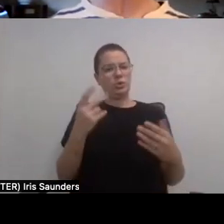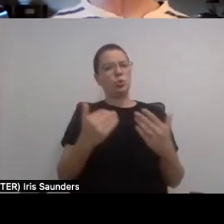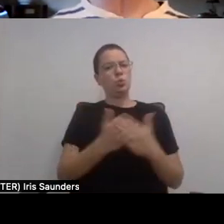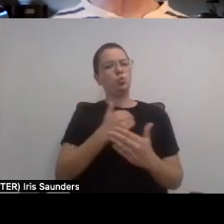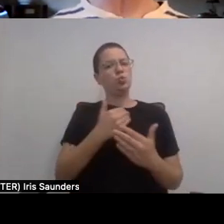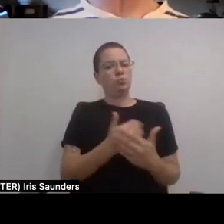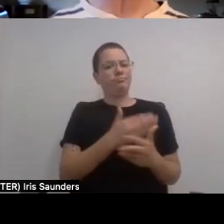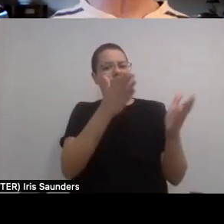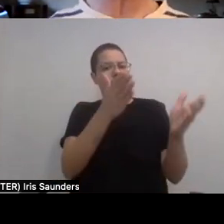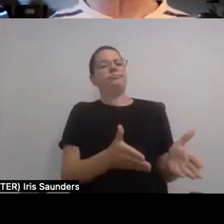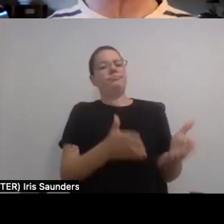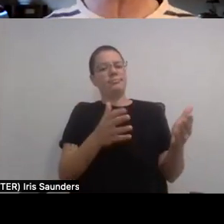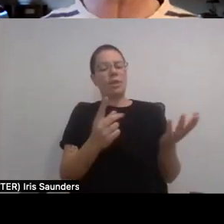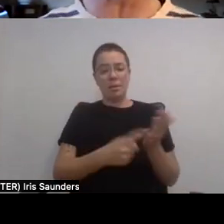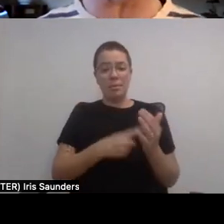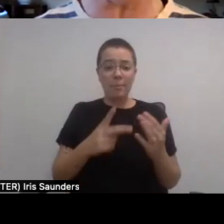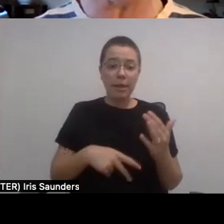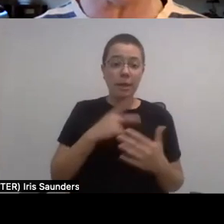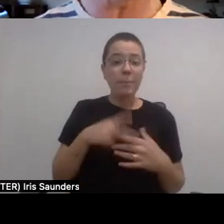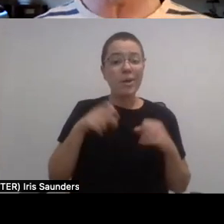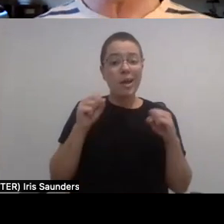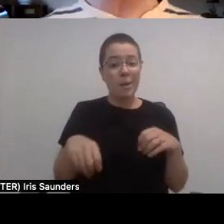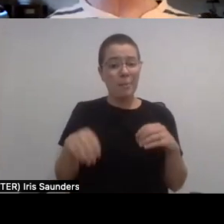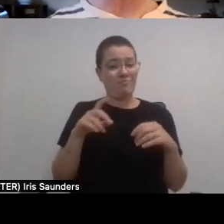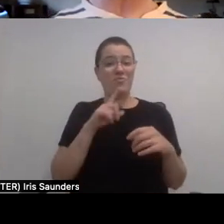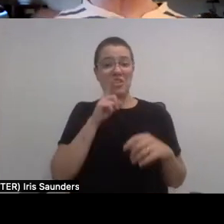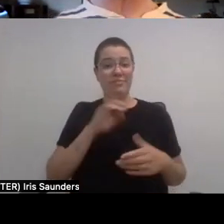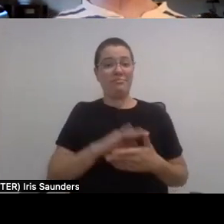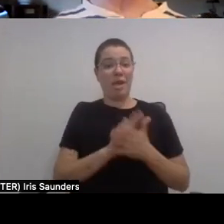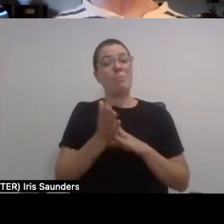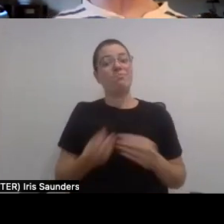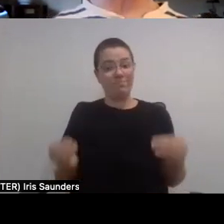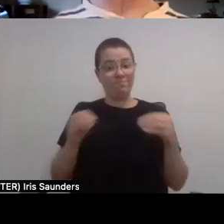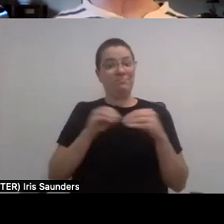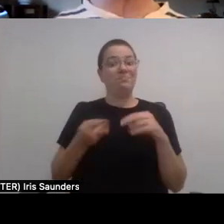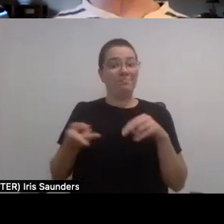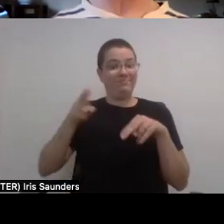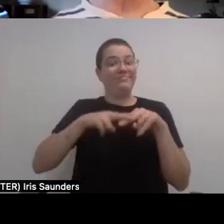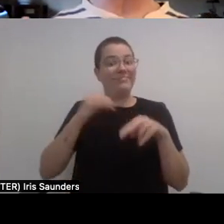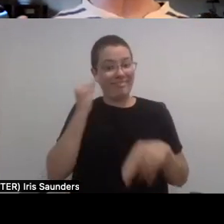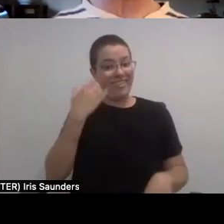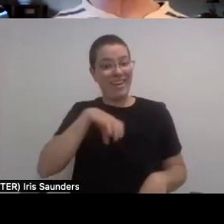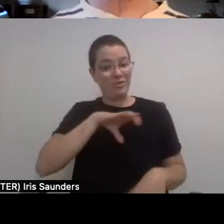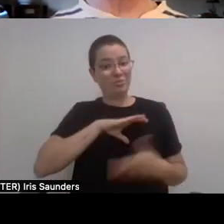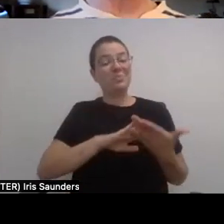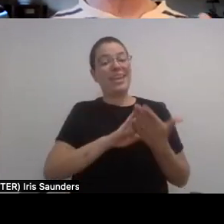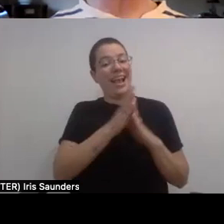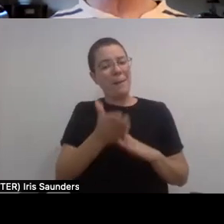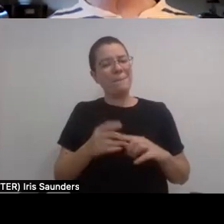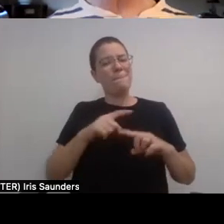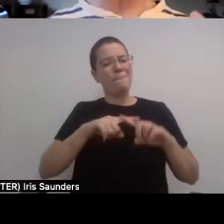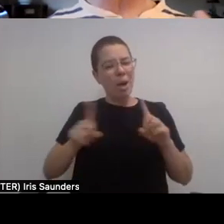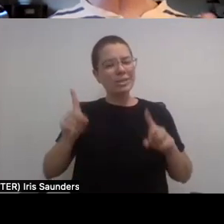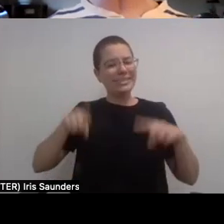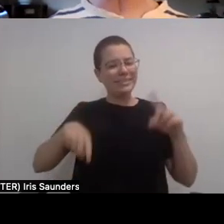because sometimes a program could be so much more enhanced if the character became more dimensional and more interesting and